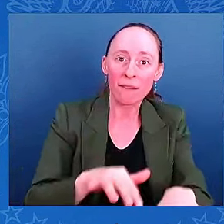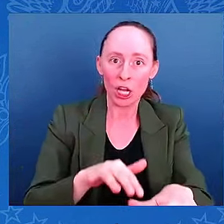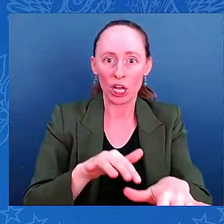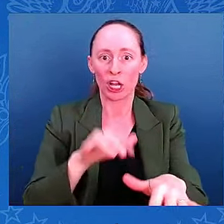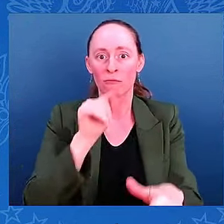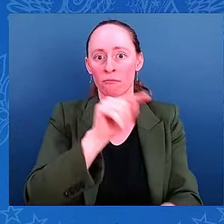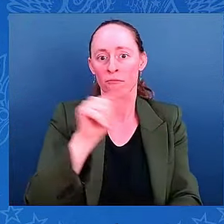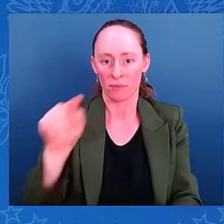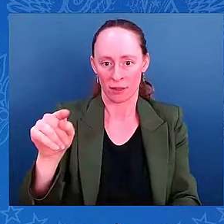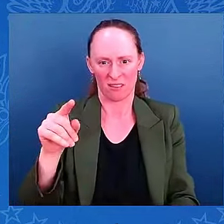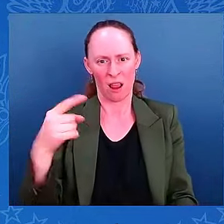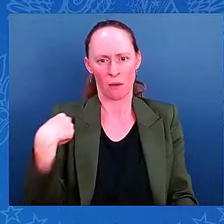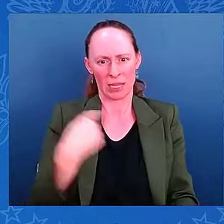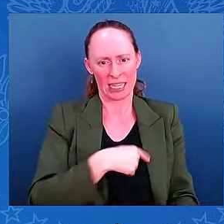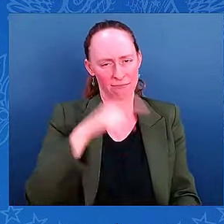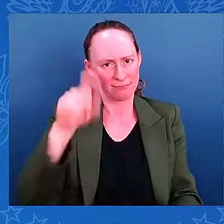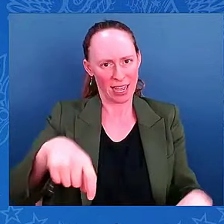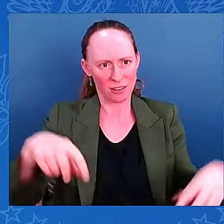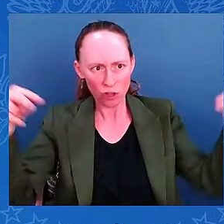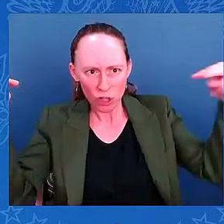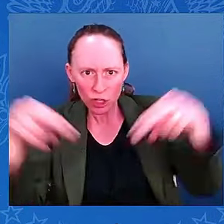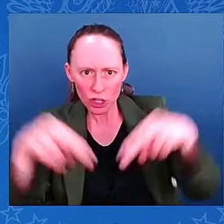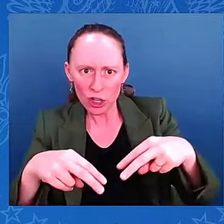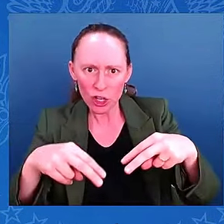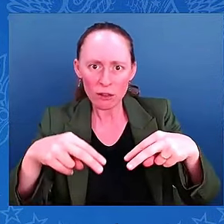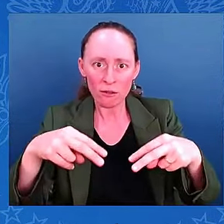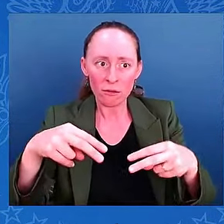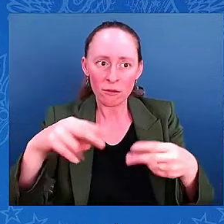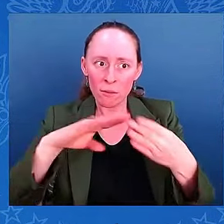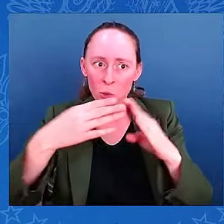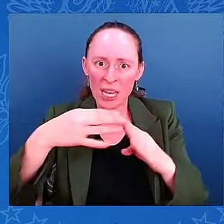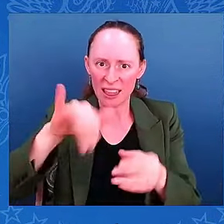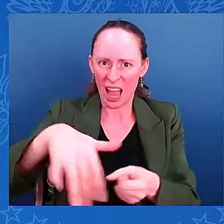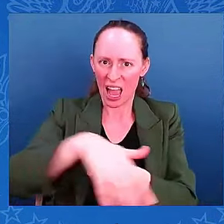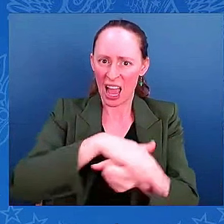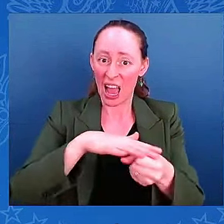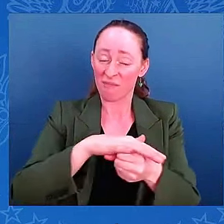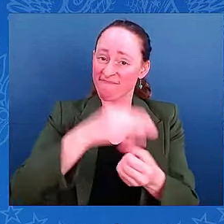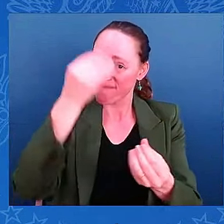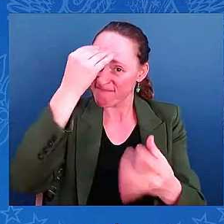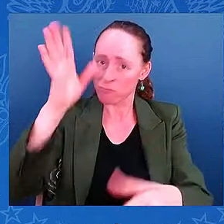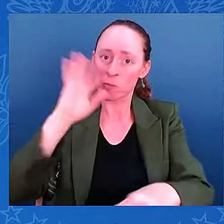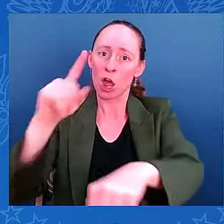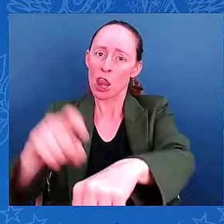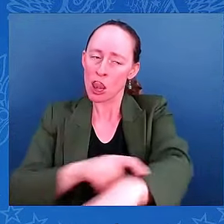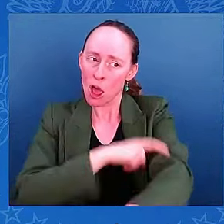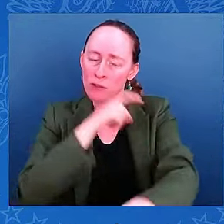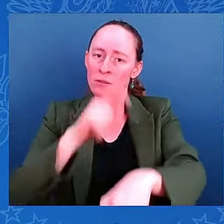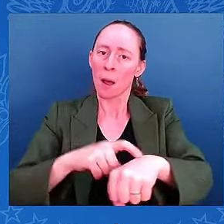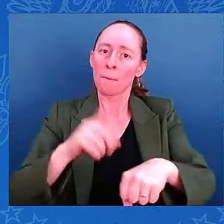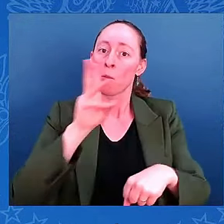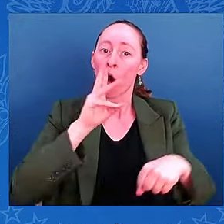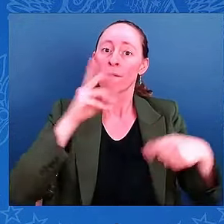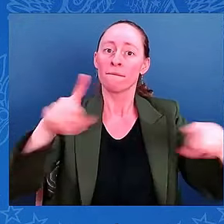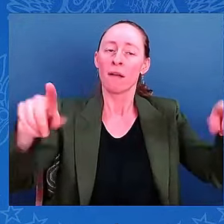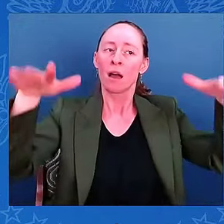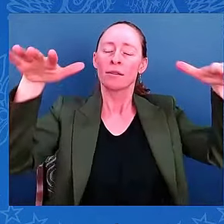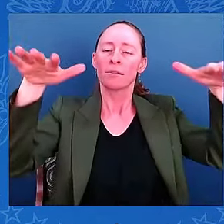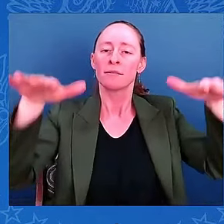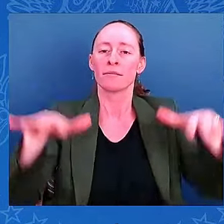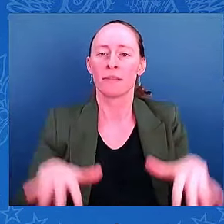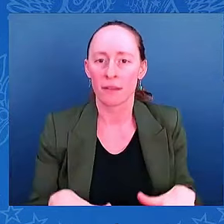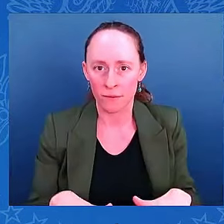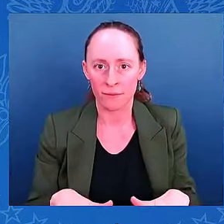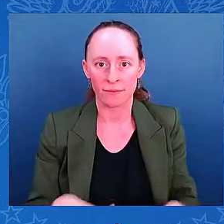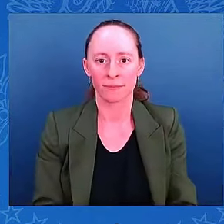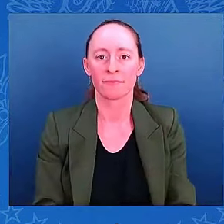for that water to drain. Thank you very much. Hey, Ken, I have a question for you. You mentioned words